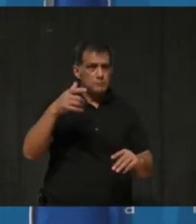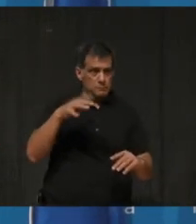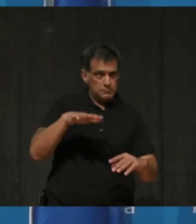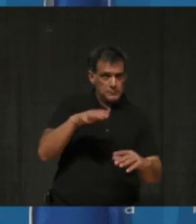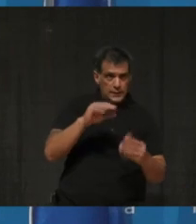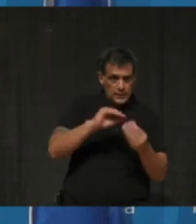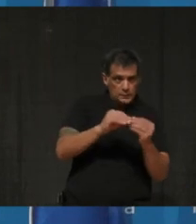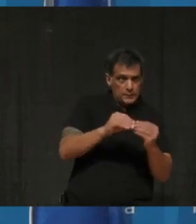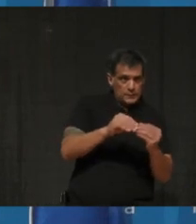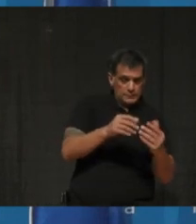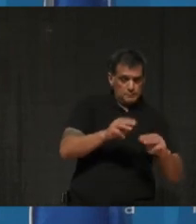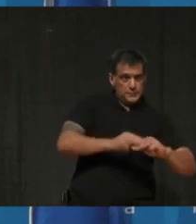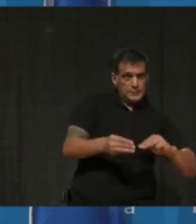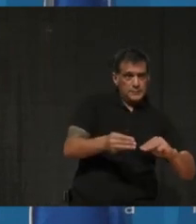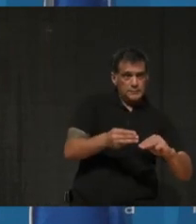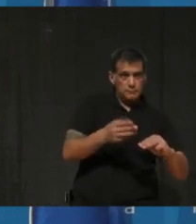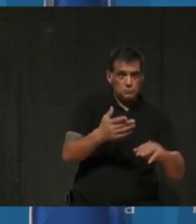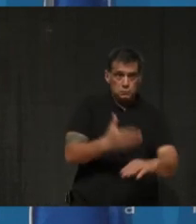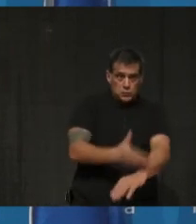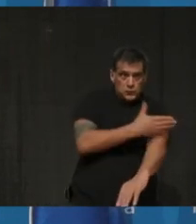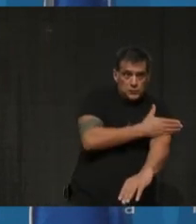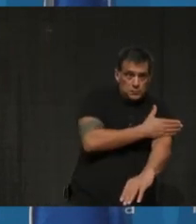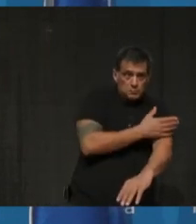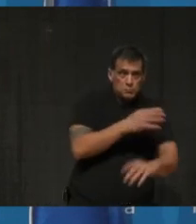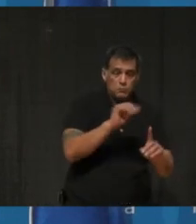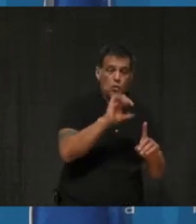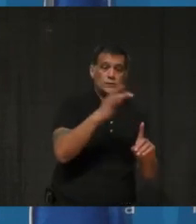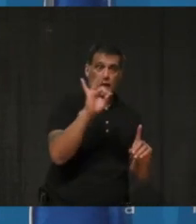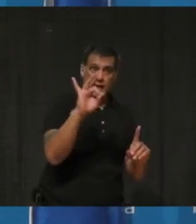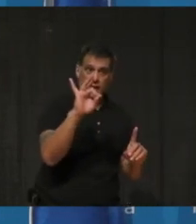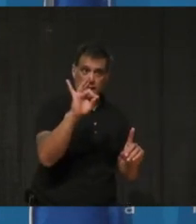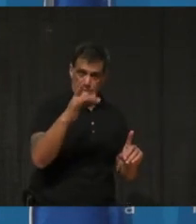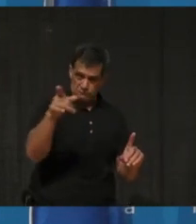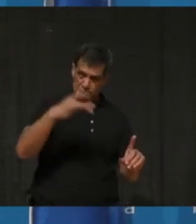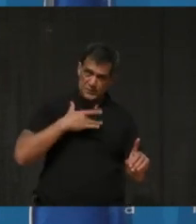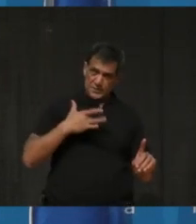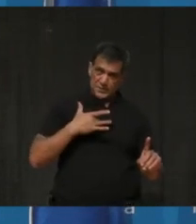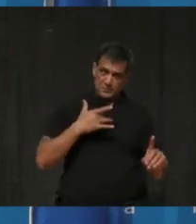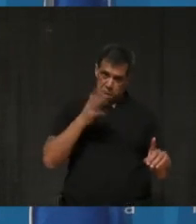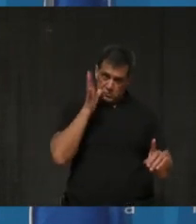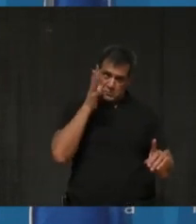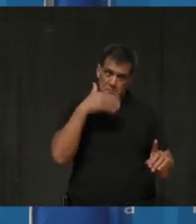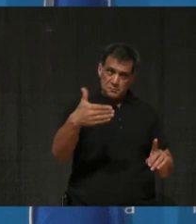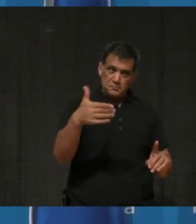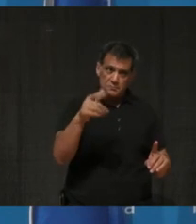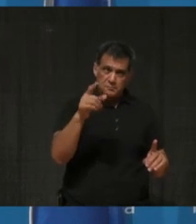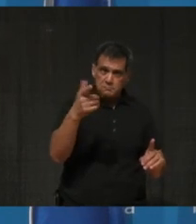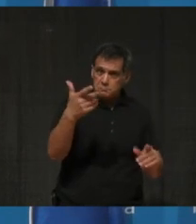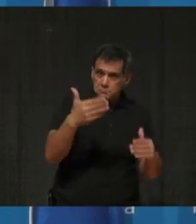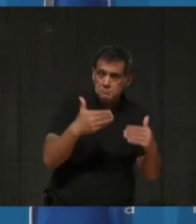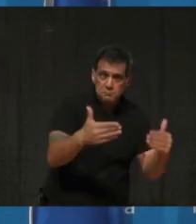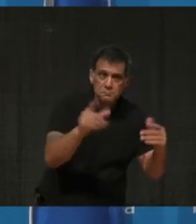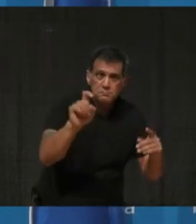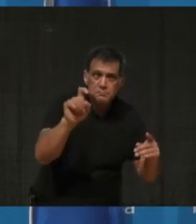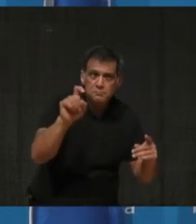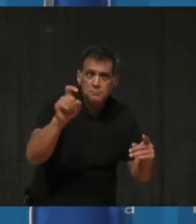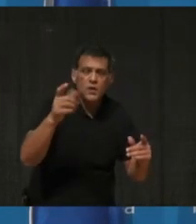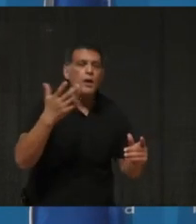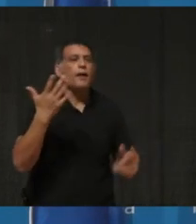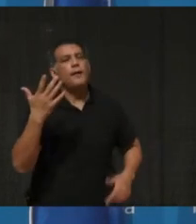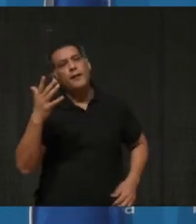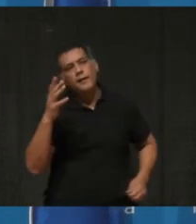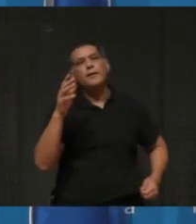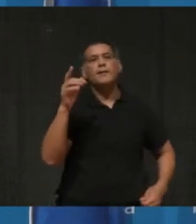are in Mississauga now will improve by March 8th? Or are thinking kind of go as is? So ideally, I'd like to see all of Peel in the red zone.